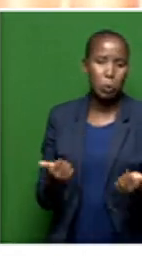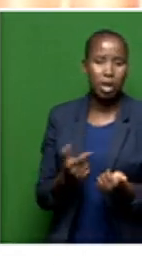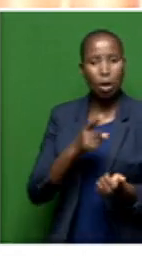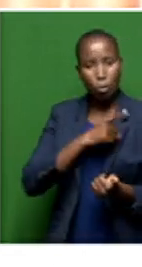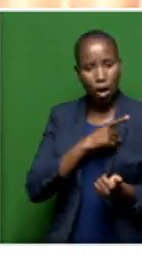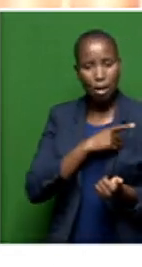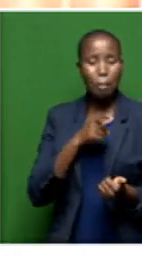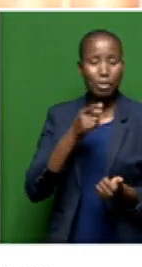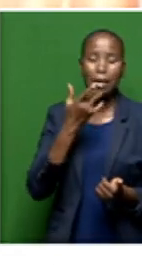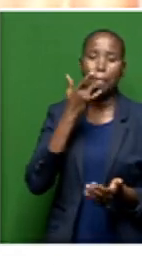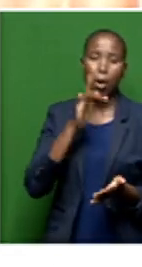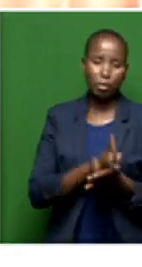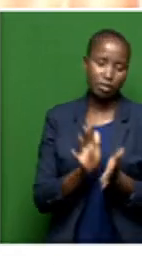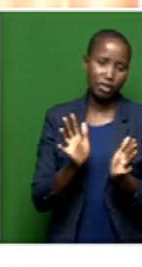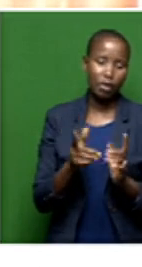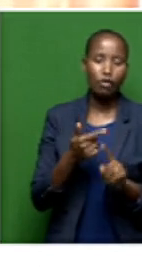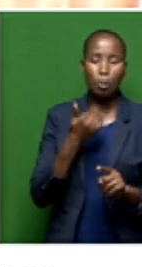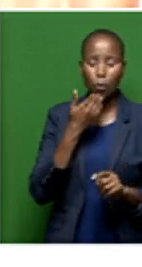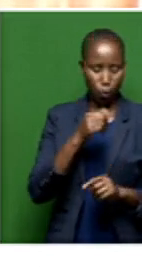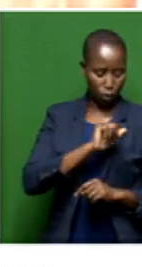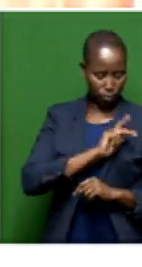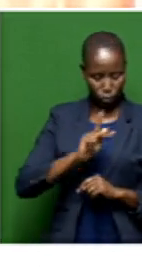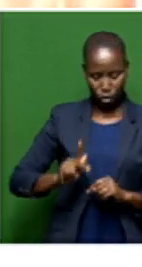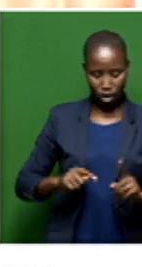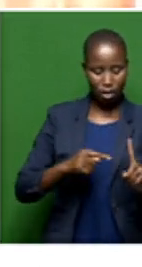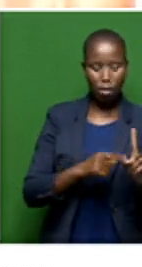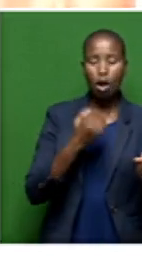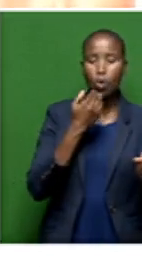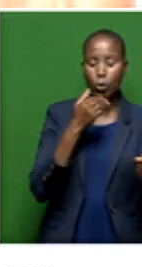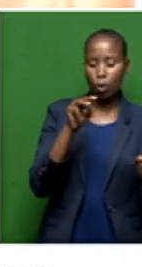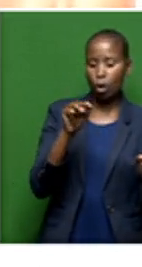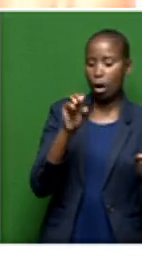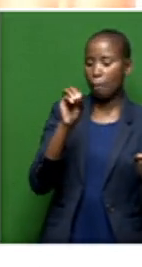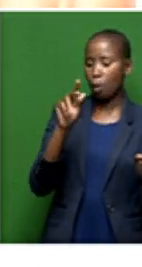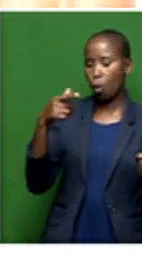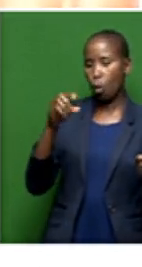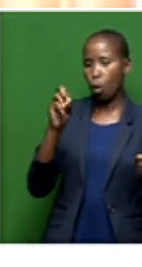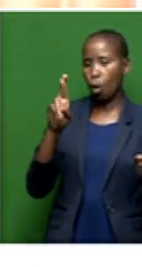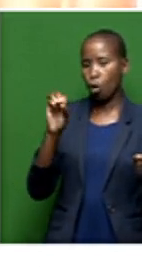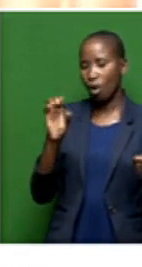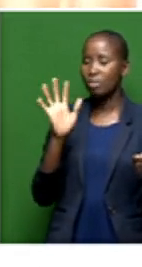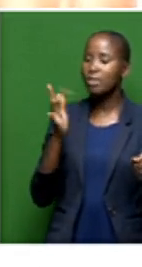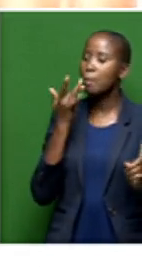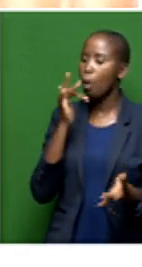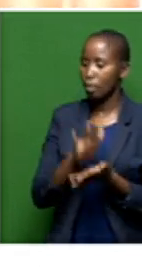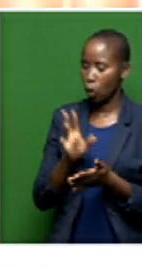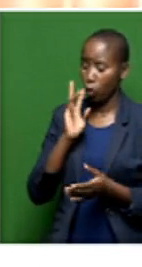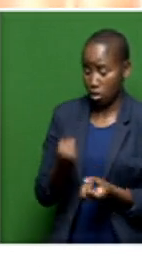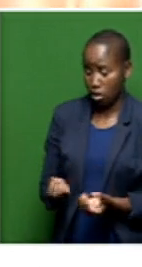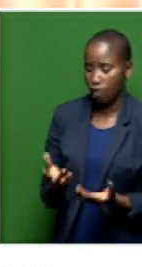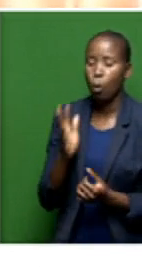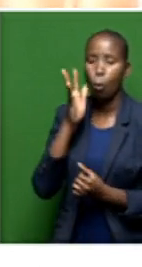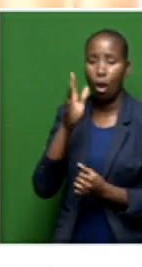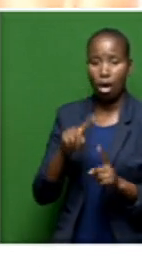promise that was made last year by the former Premier Jobo Mokoro, saying that there will be a Taung water supply bulk, of which at this